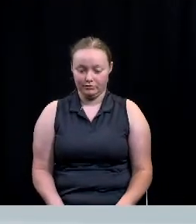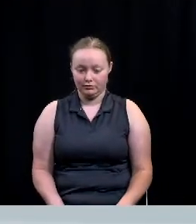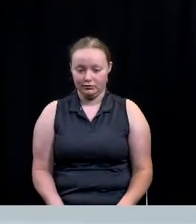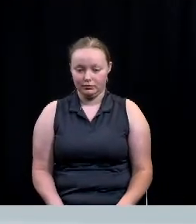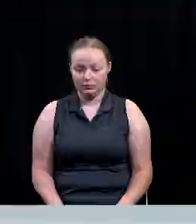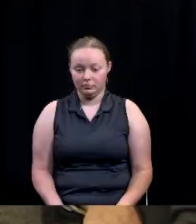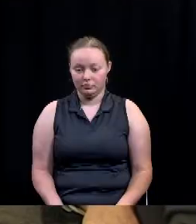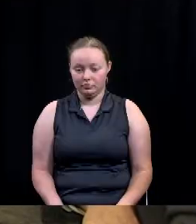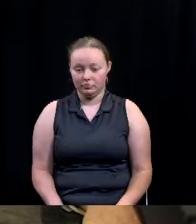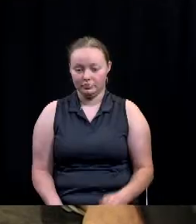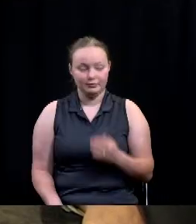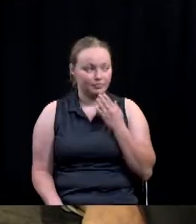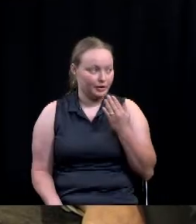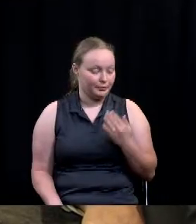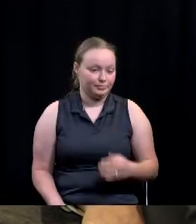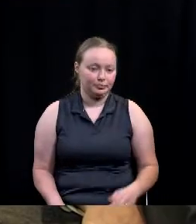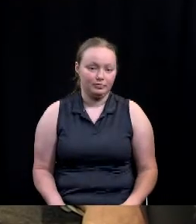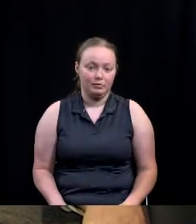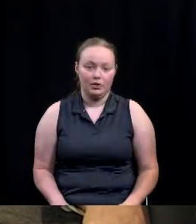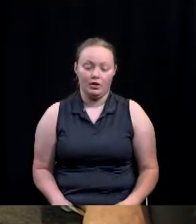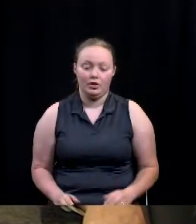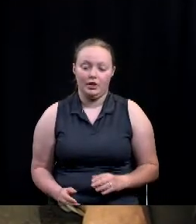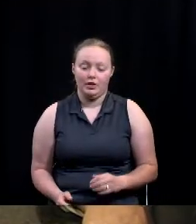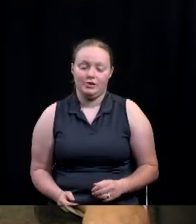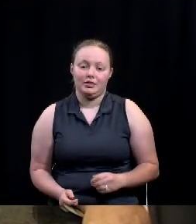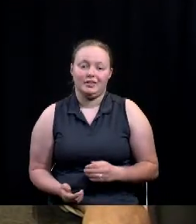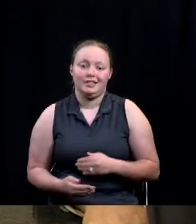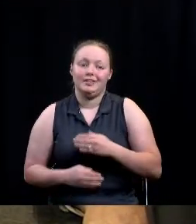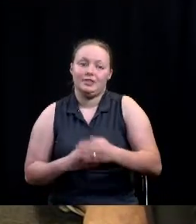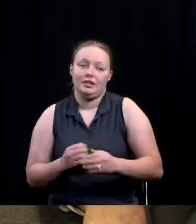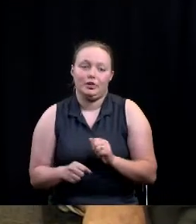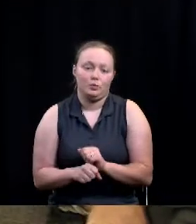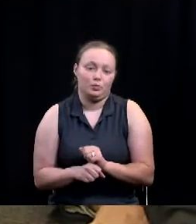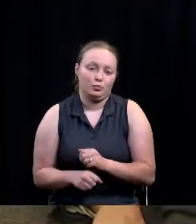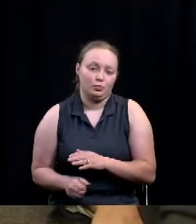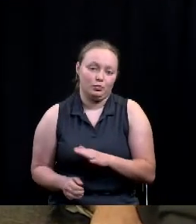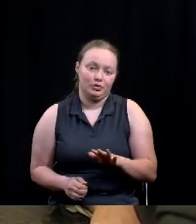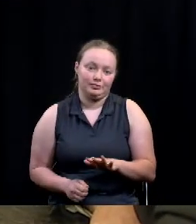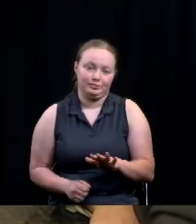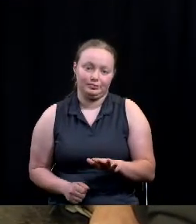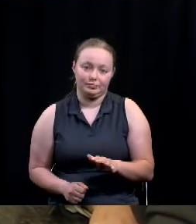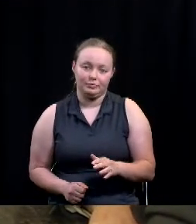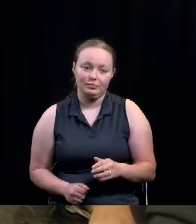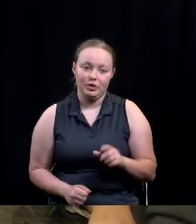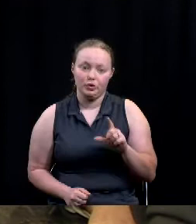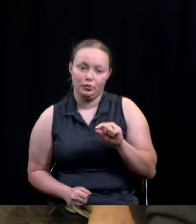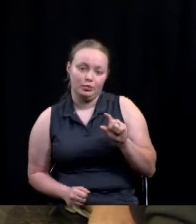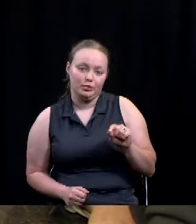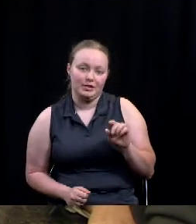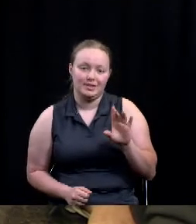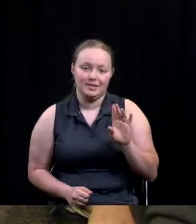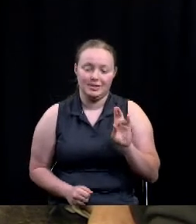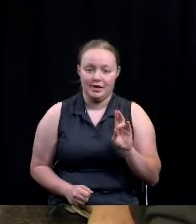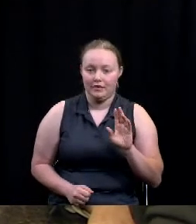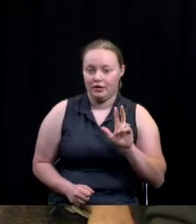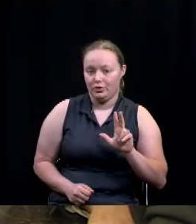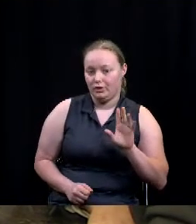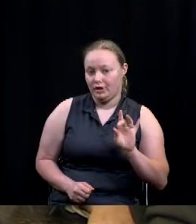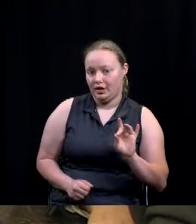Thanks, Clint. Mayor and Council, the next work session is work session 2027-38, which will be an update